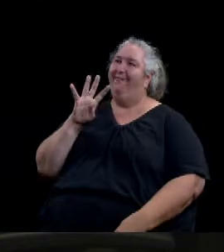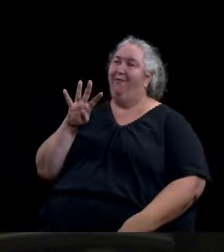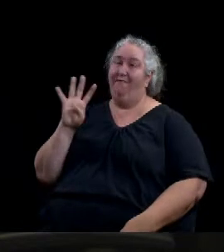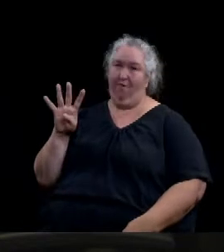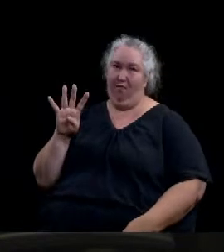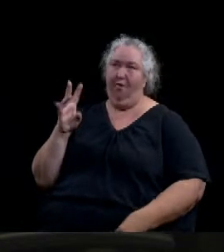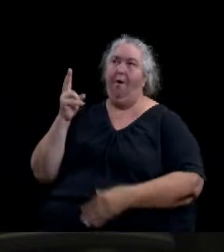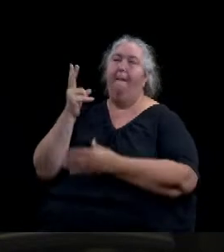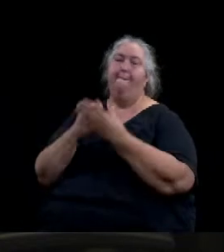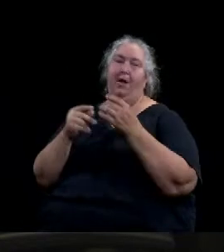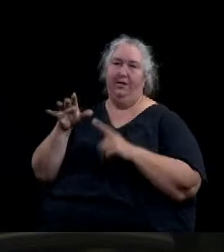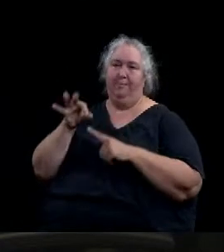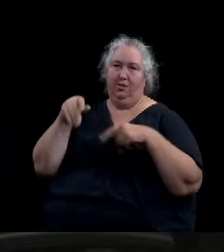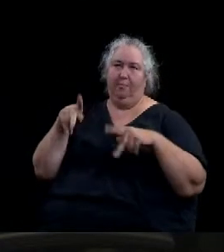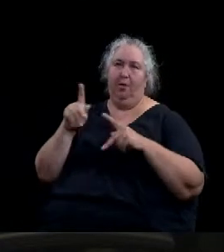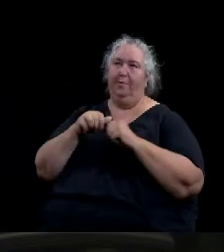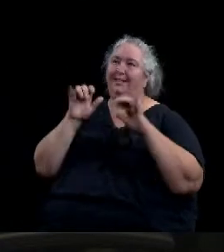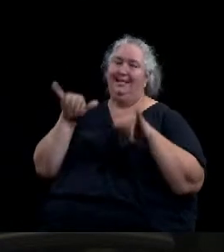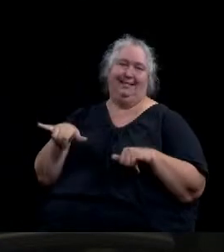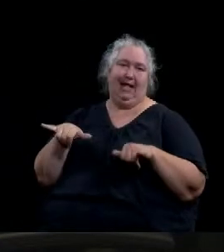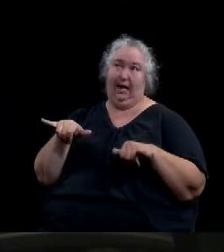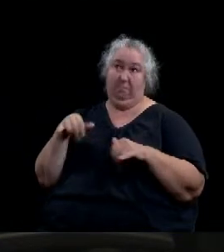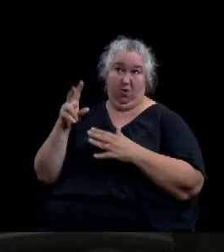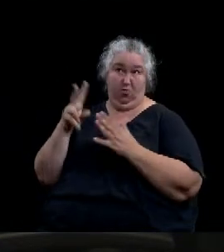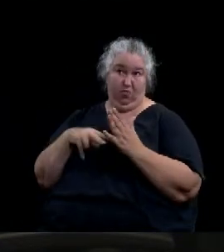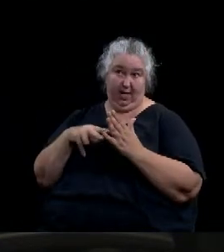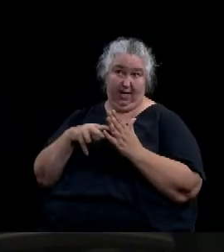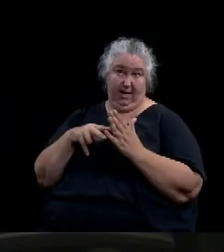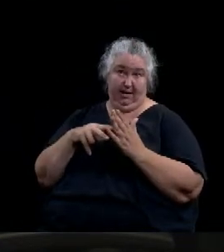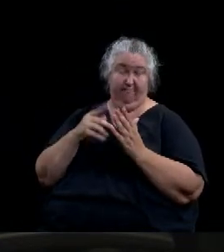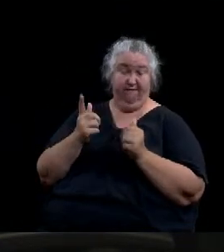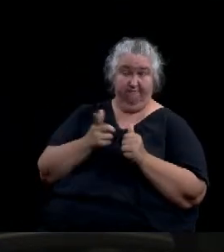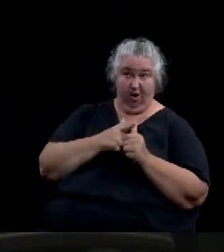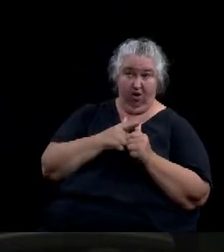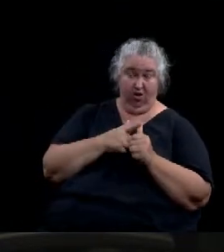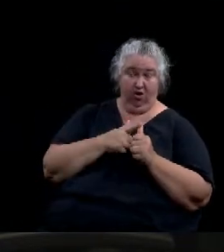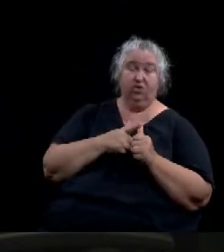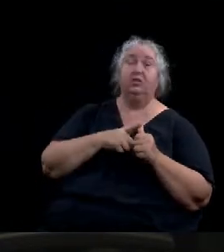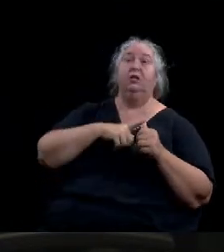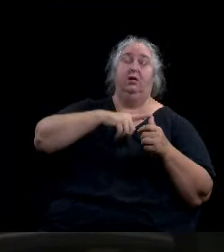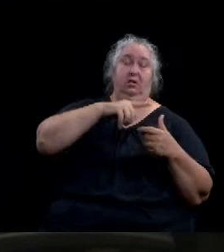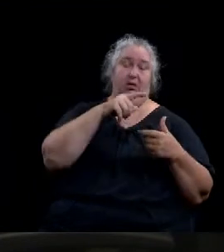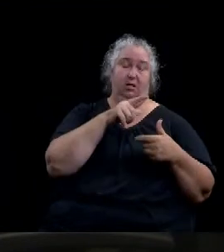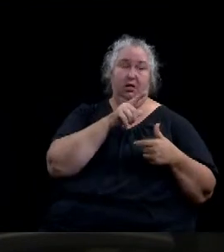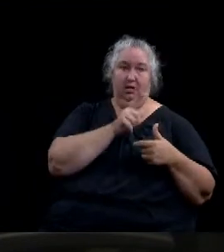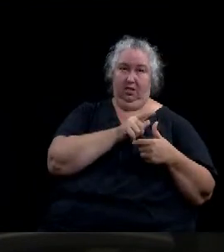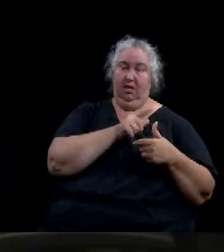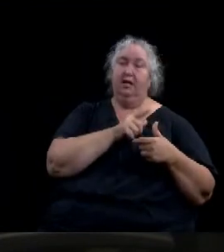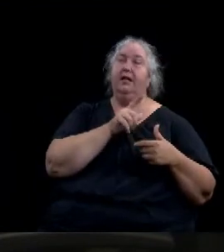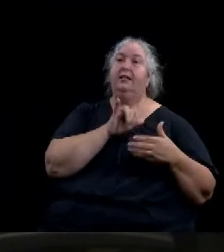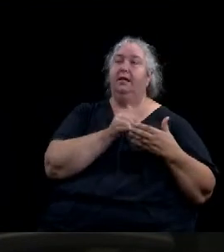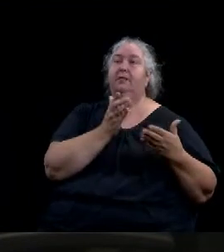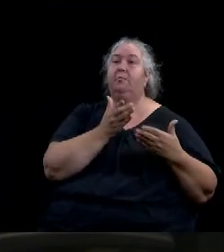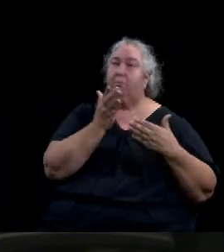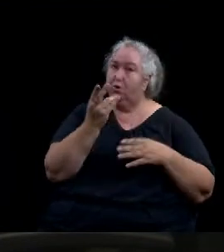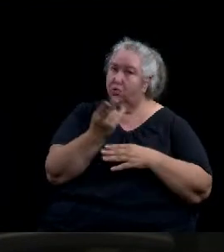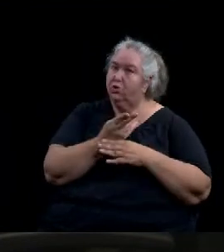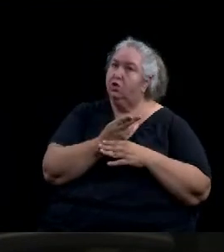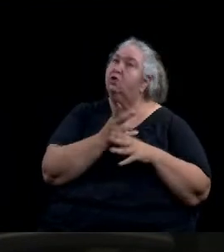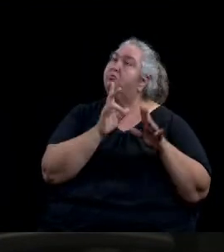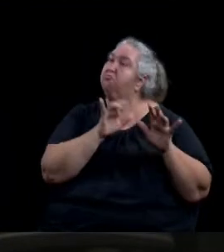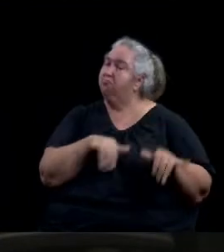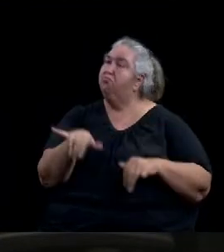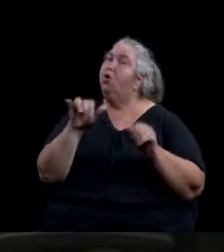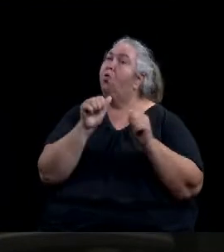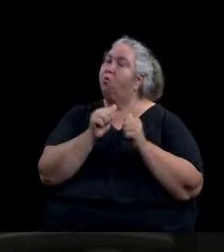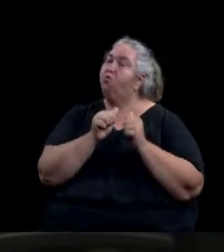read those in the records first. The findings are that the proposed use is consistent with the comprehensive plan, that the proposed use is